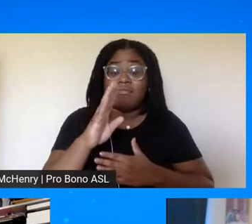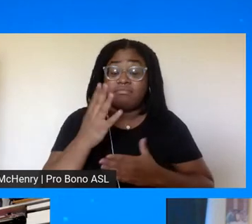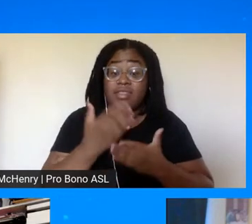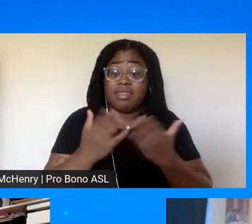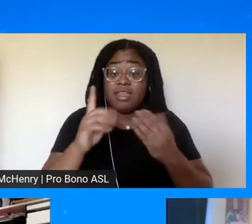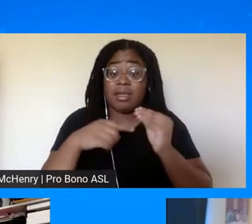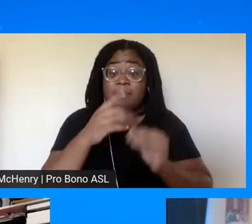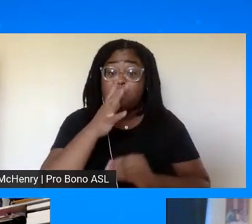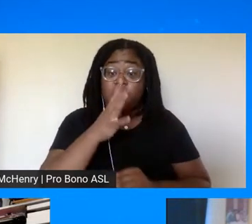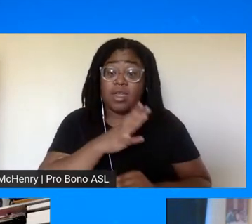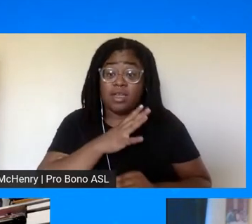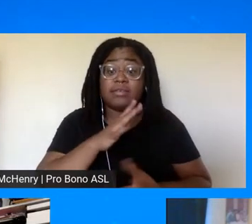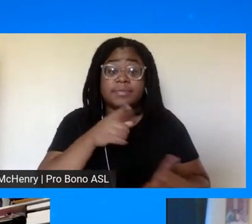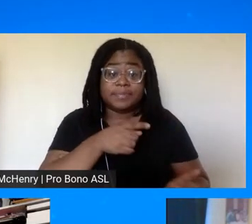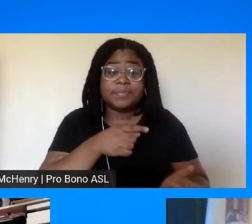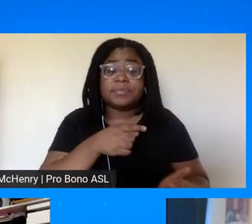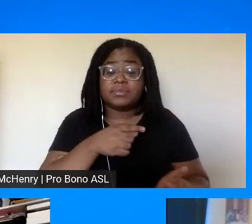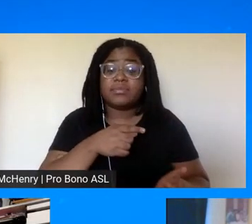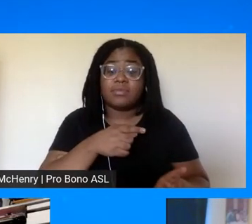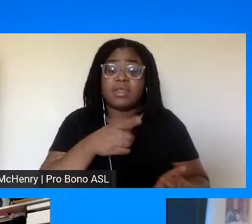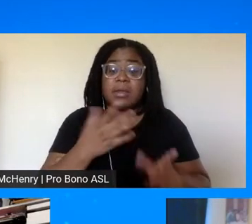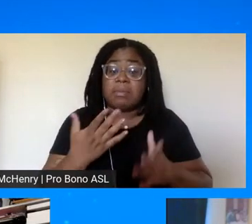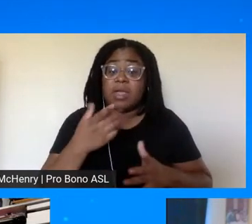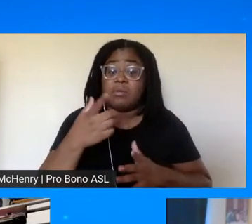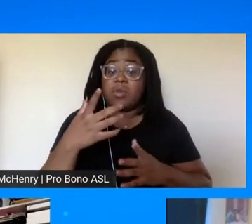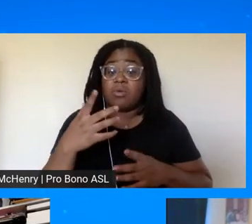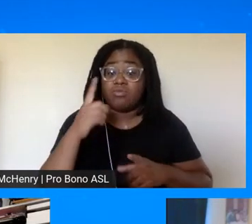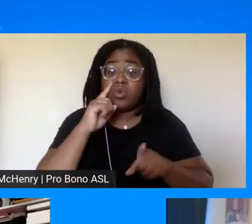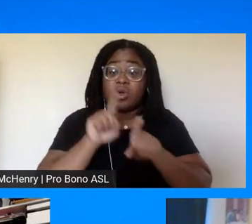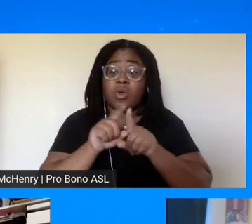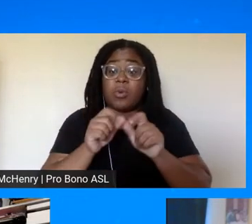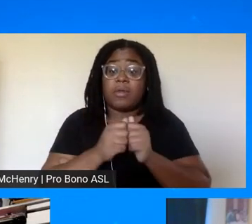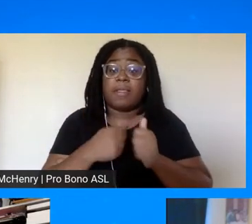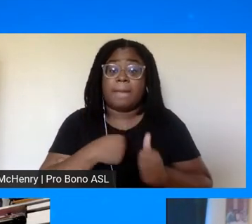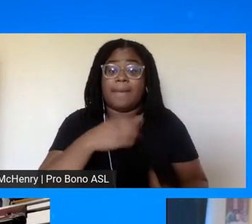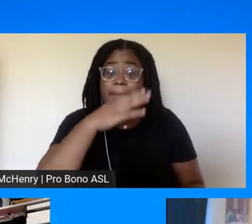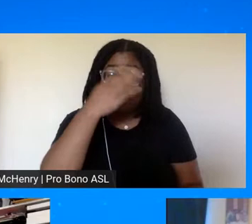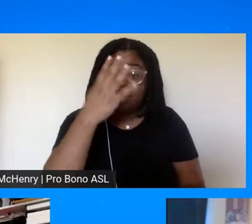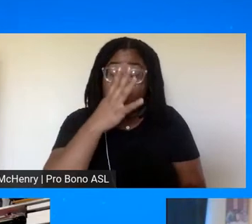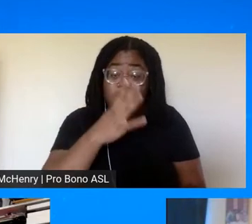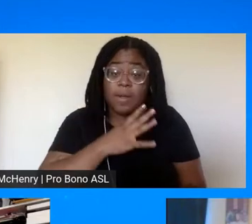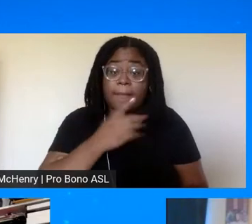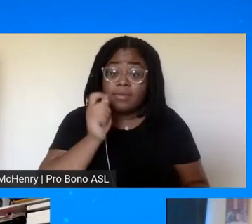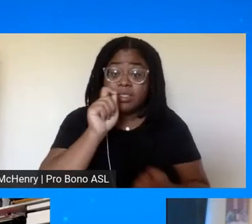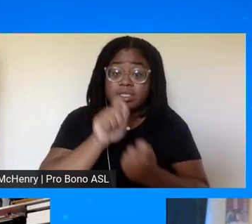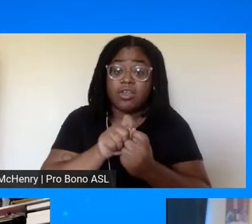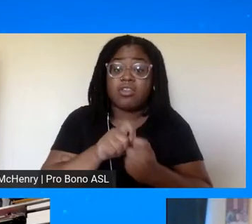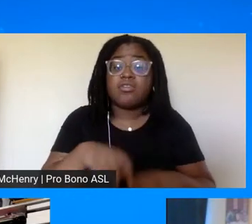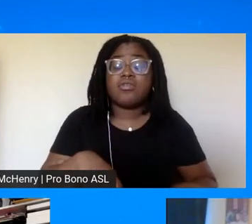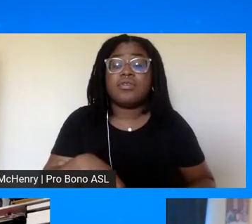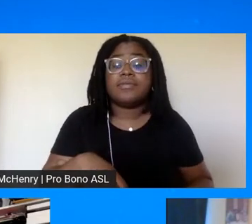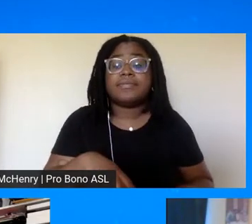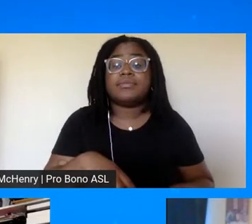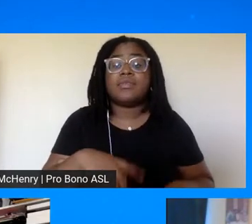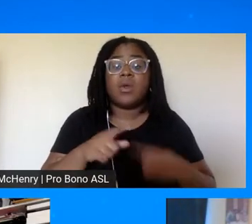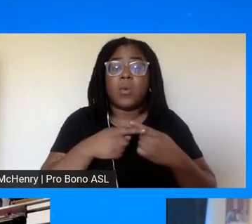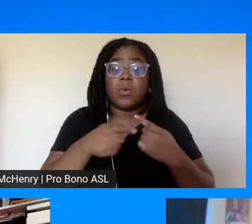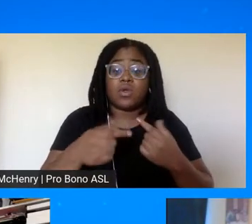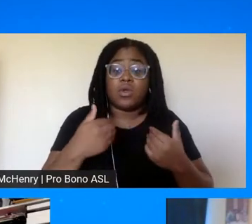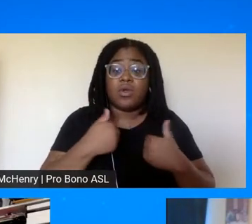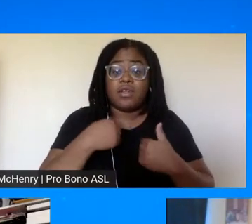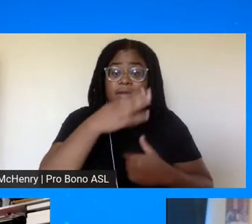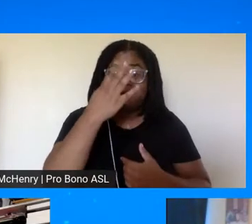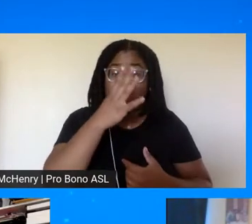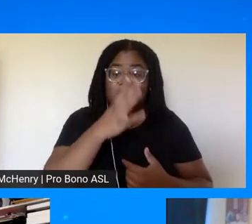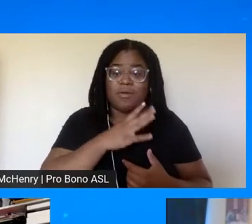uh dr graze i think you agree black women in particular is that when you have a black woman for the